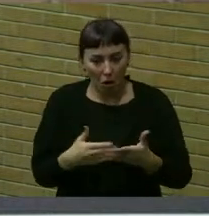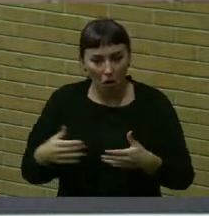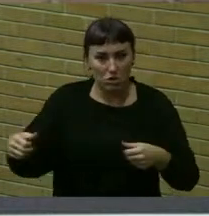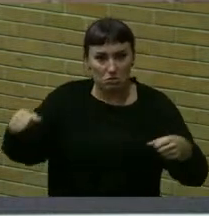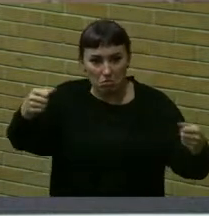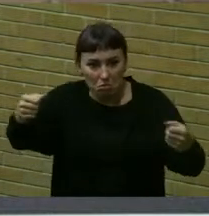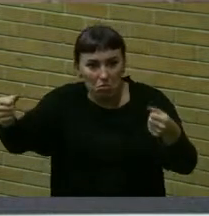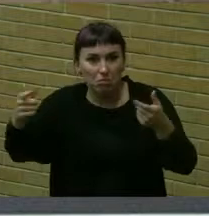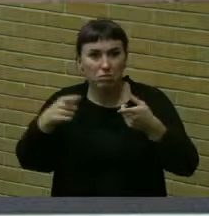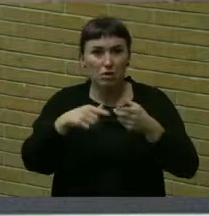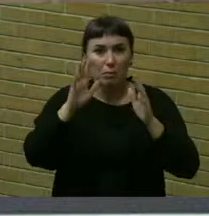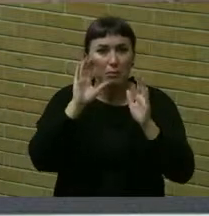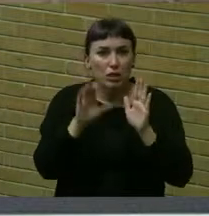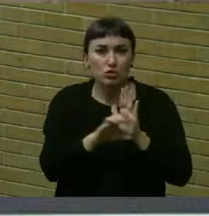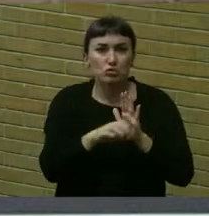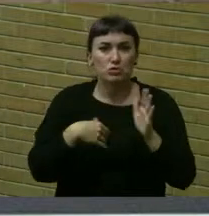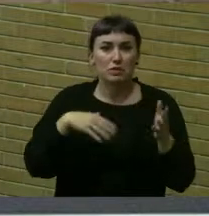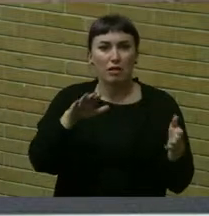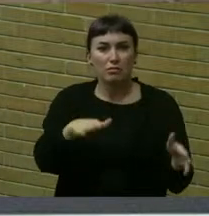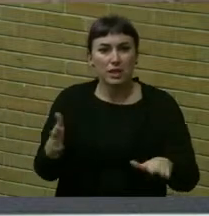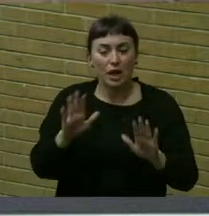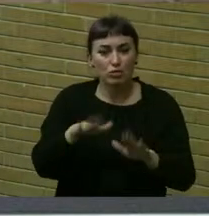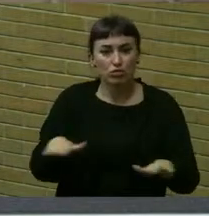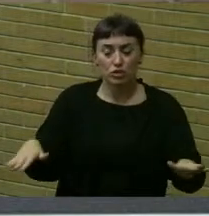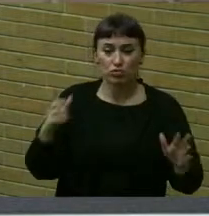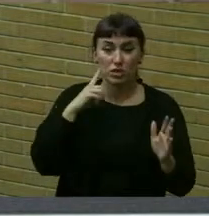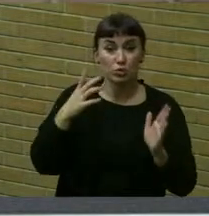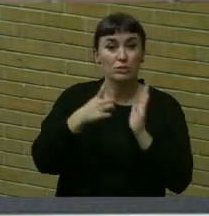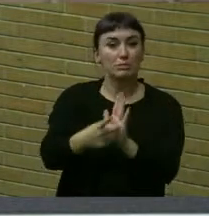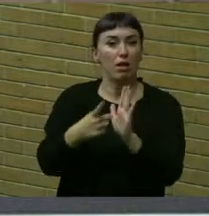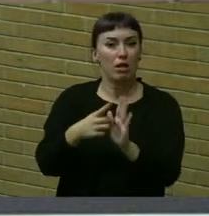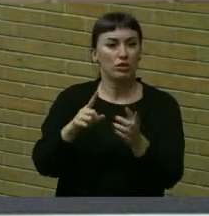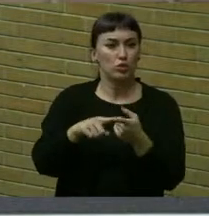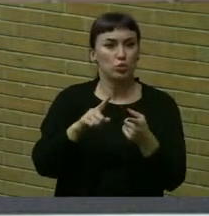children that they're displaying to our children, my child.